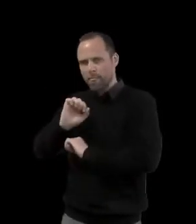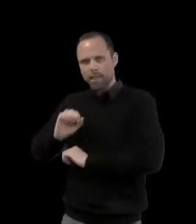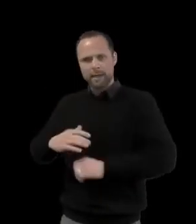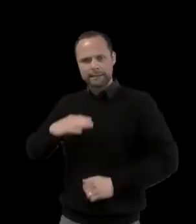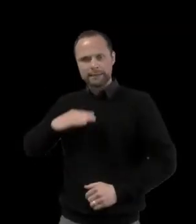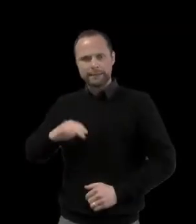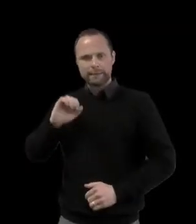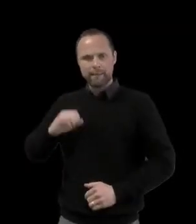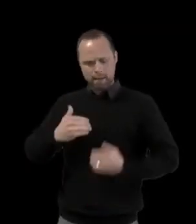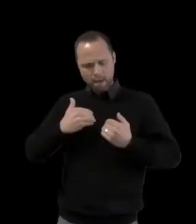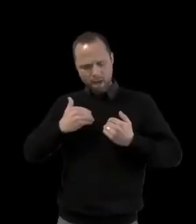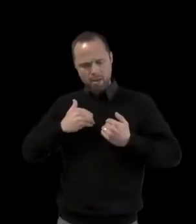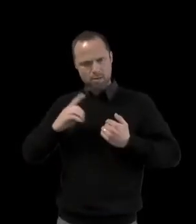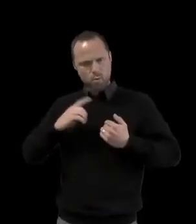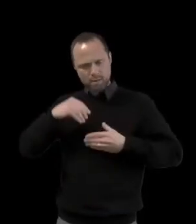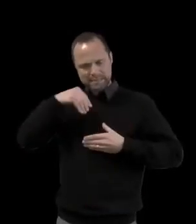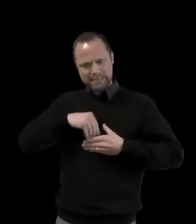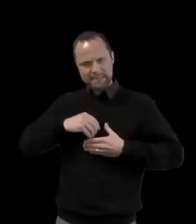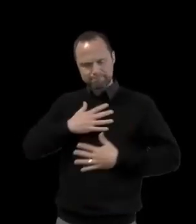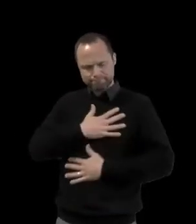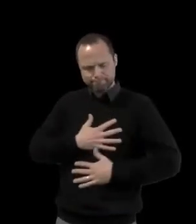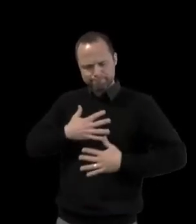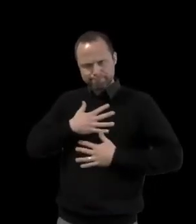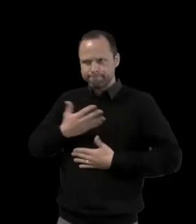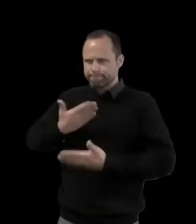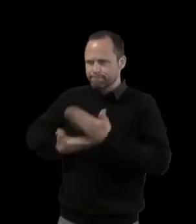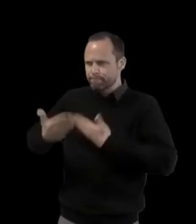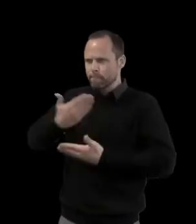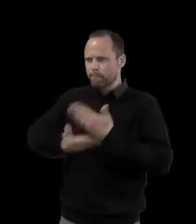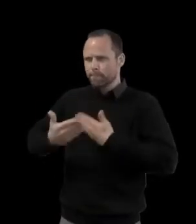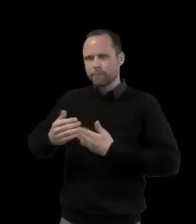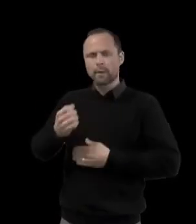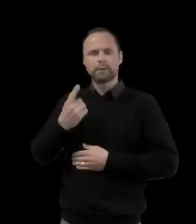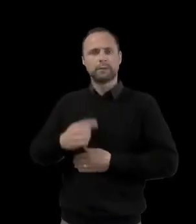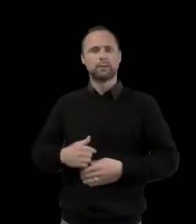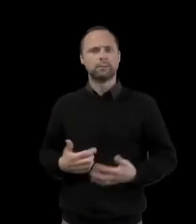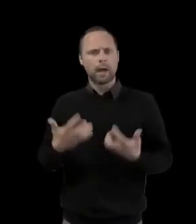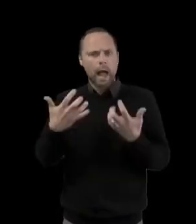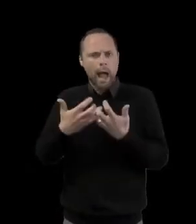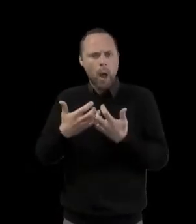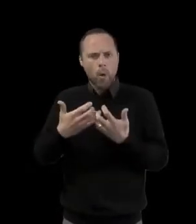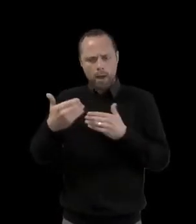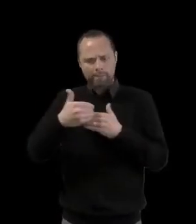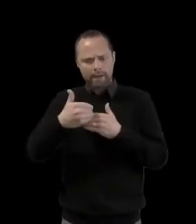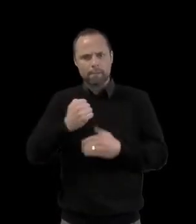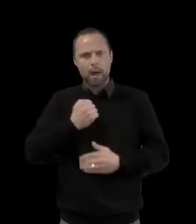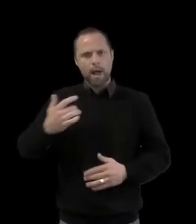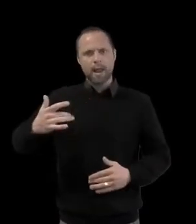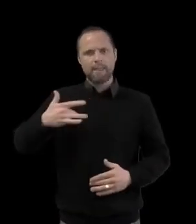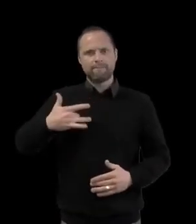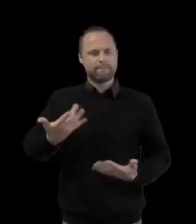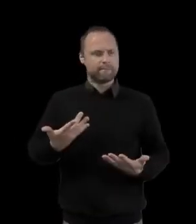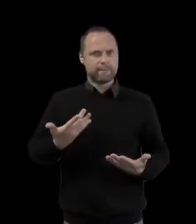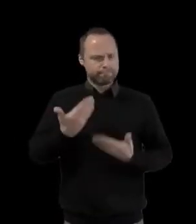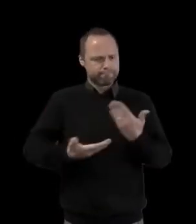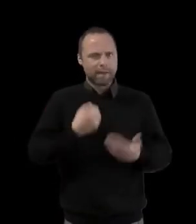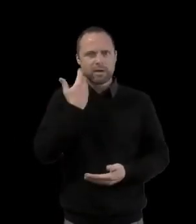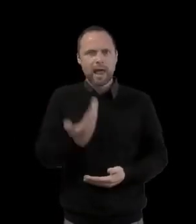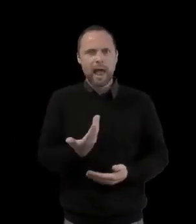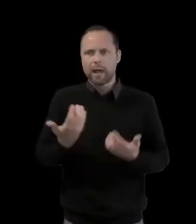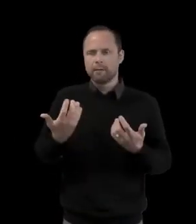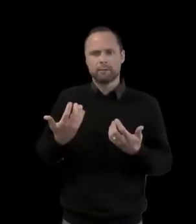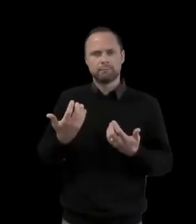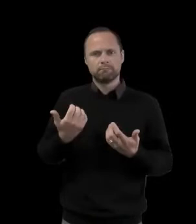time. And so for me, how is that shaping how I live and how I work alongside people? I would say